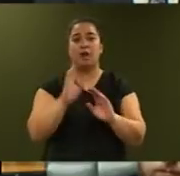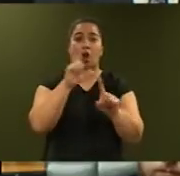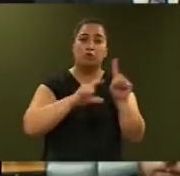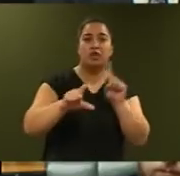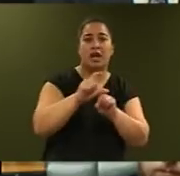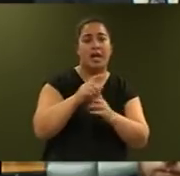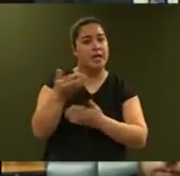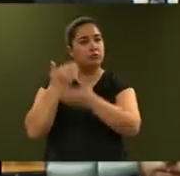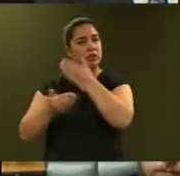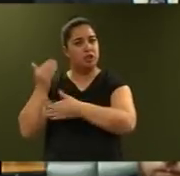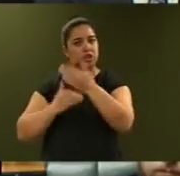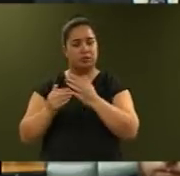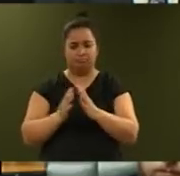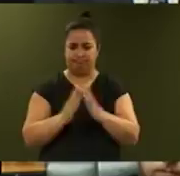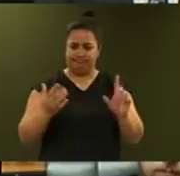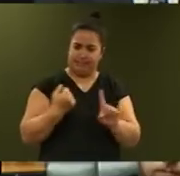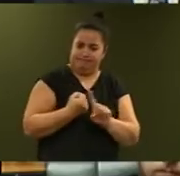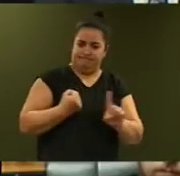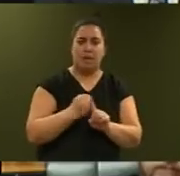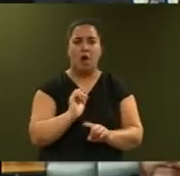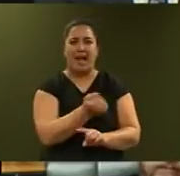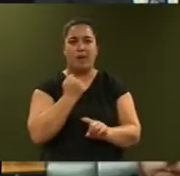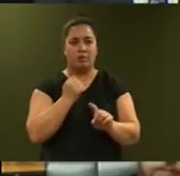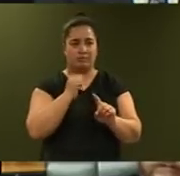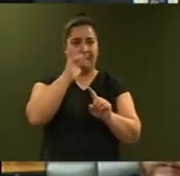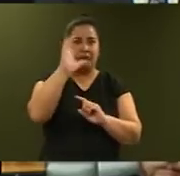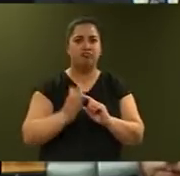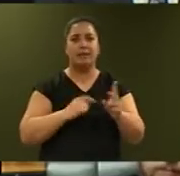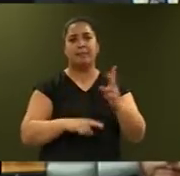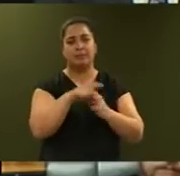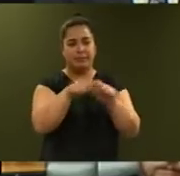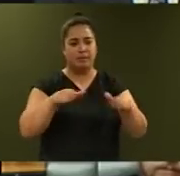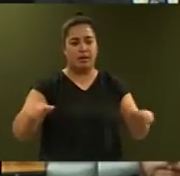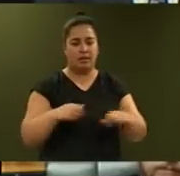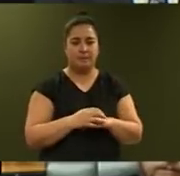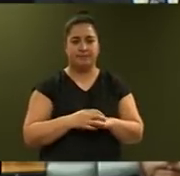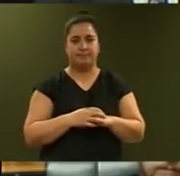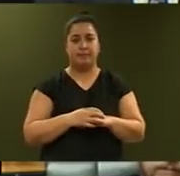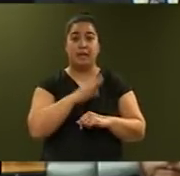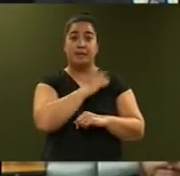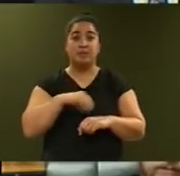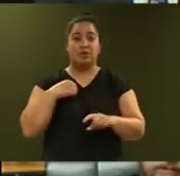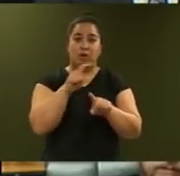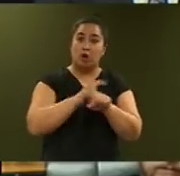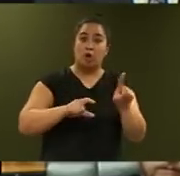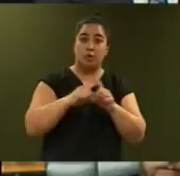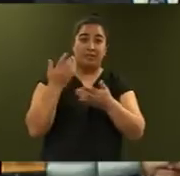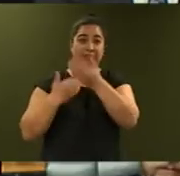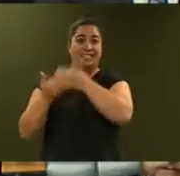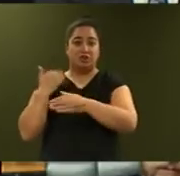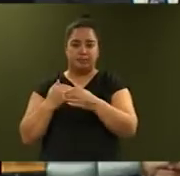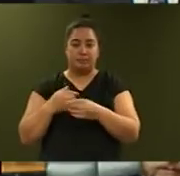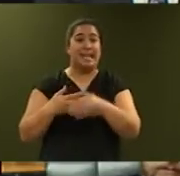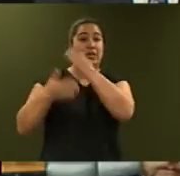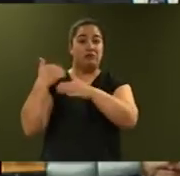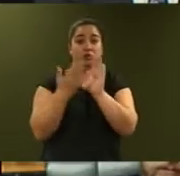to our identity as a country and people. Manututauanga, the Ministry for Culture and Heritage, Heritage New Zealand